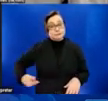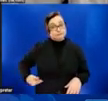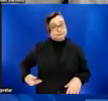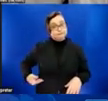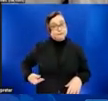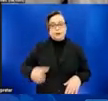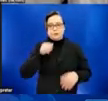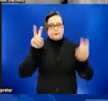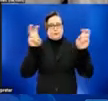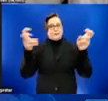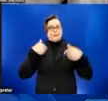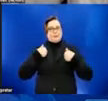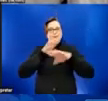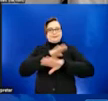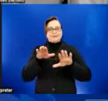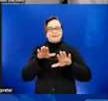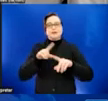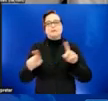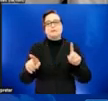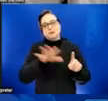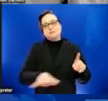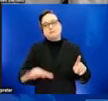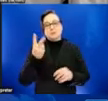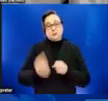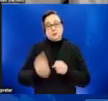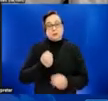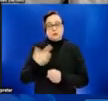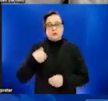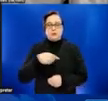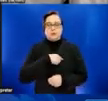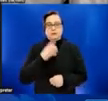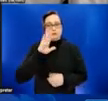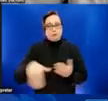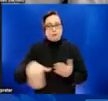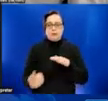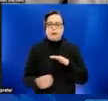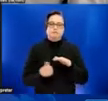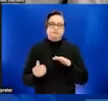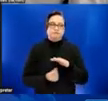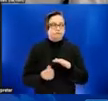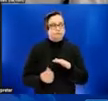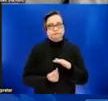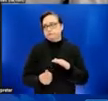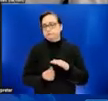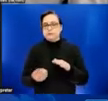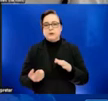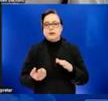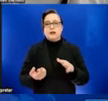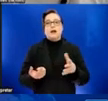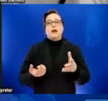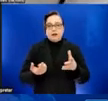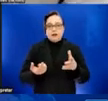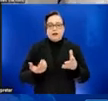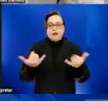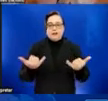is for the last two years, we've all been hunkered down with restrictions based on COVID-19. As those have been lifted, you know,